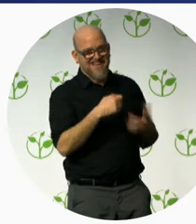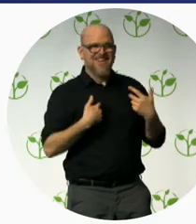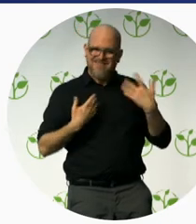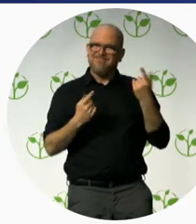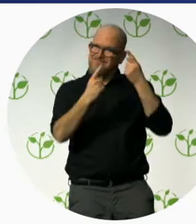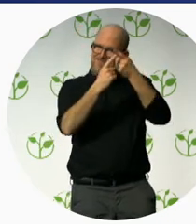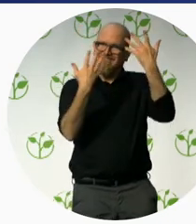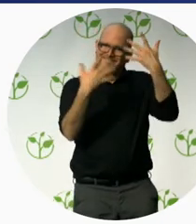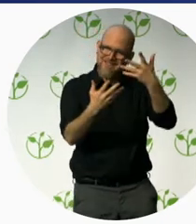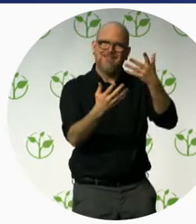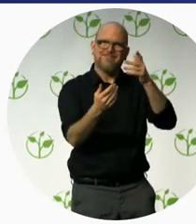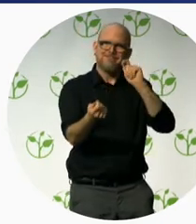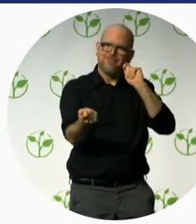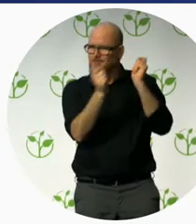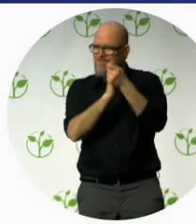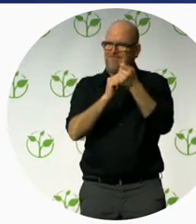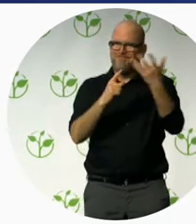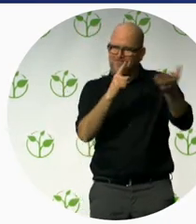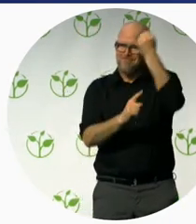thanks everybody. Thank you.